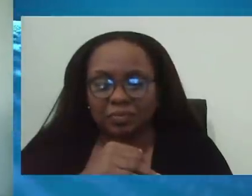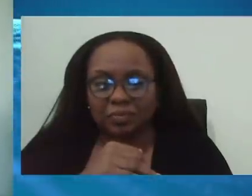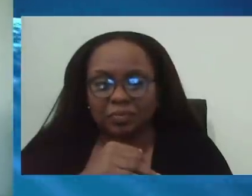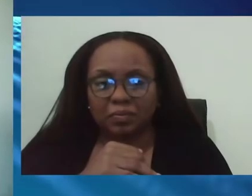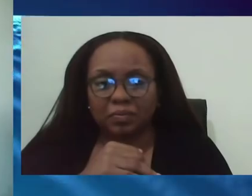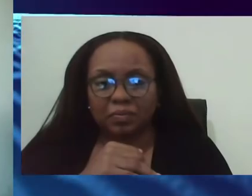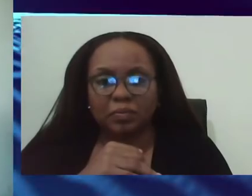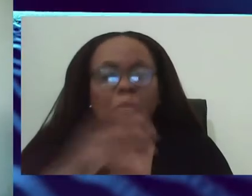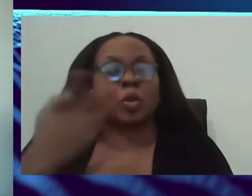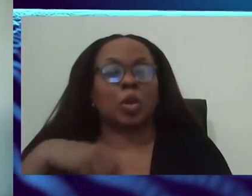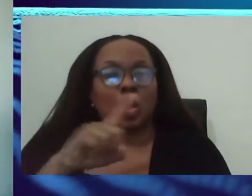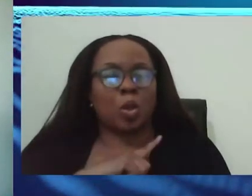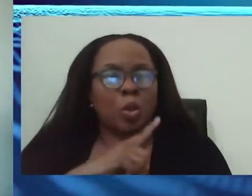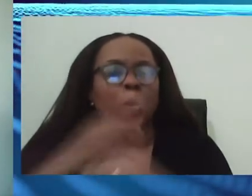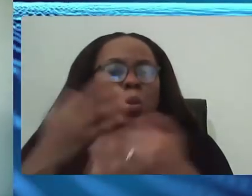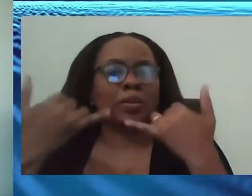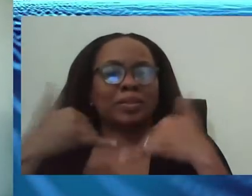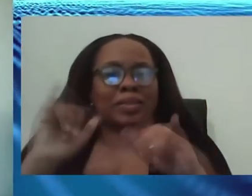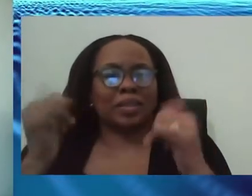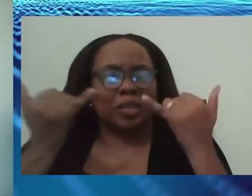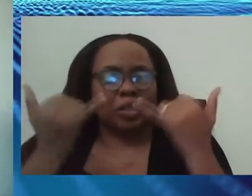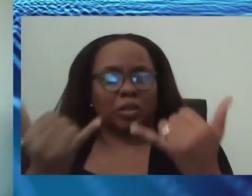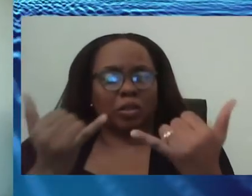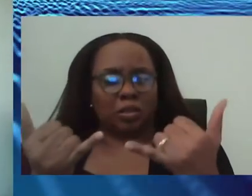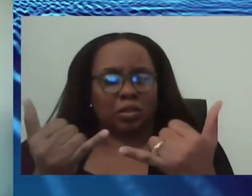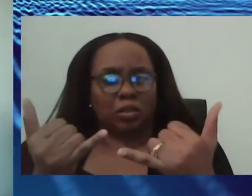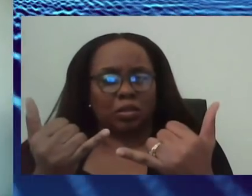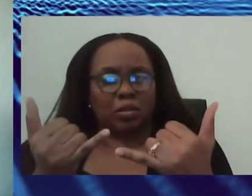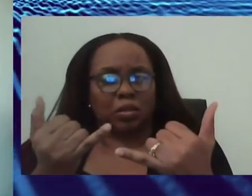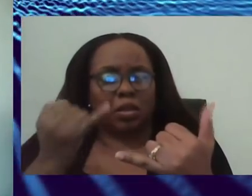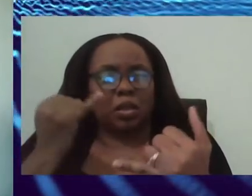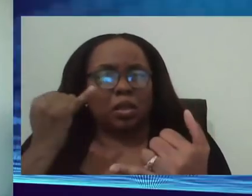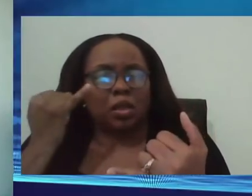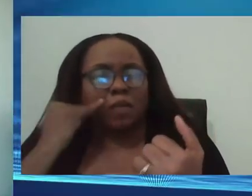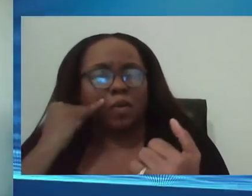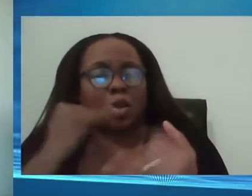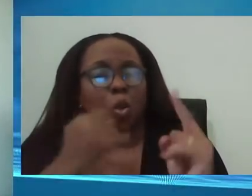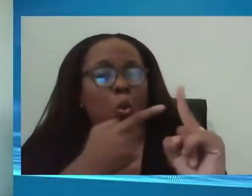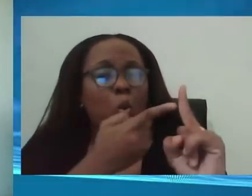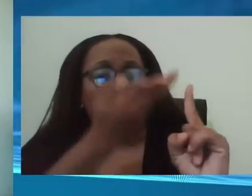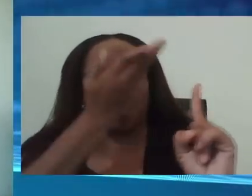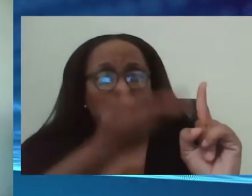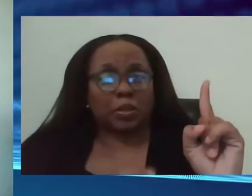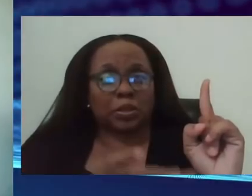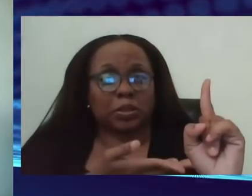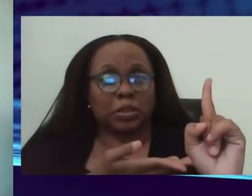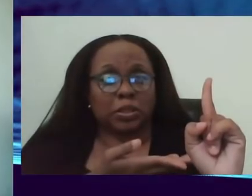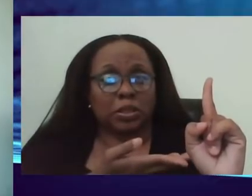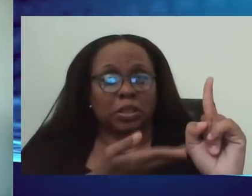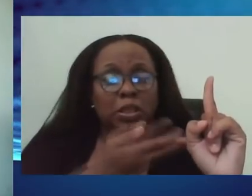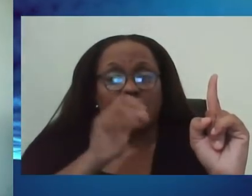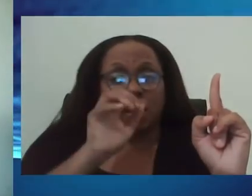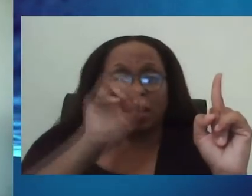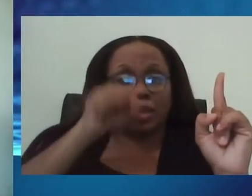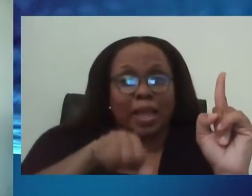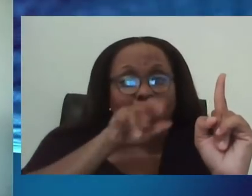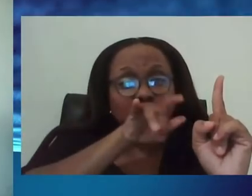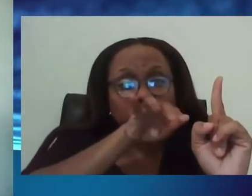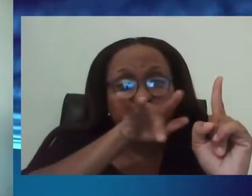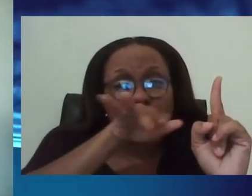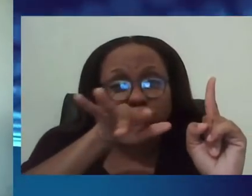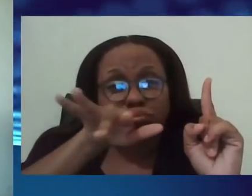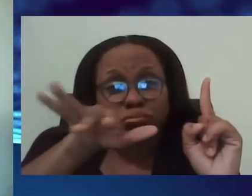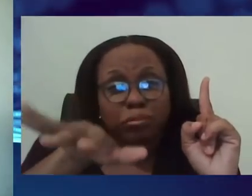are still at a point where one is spreading to three or four. And as you would have